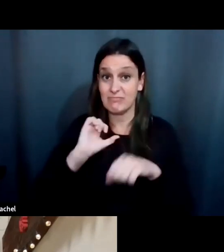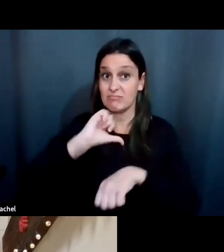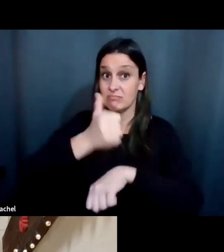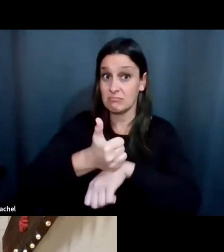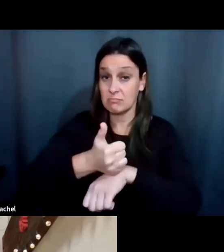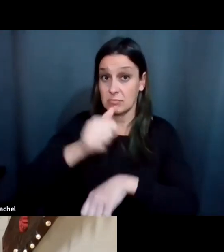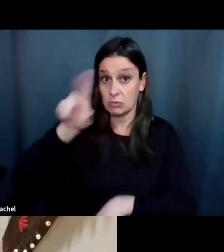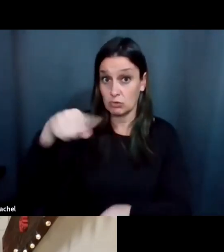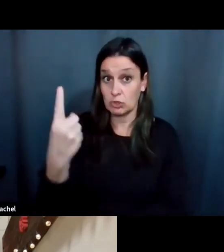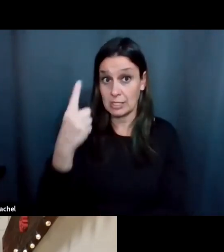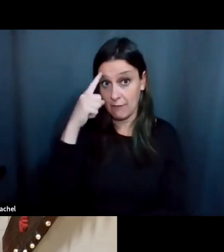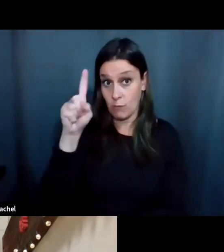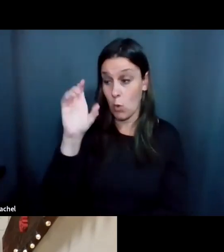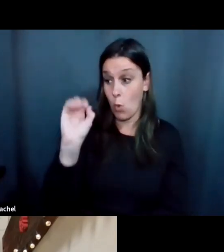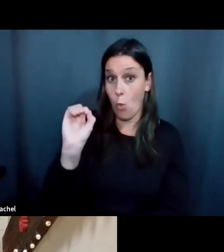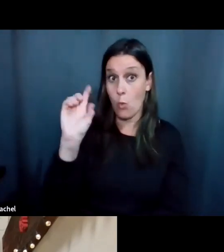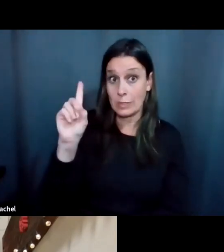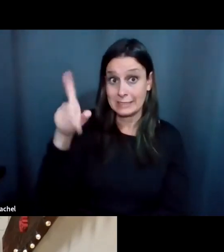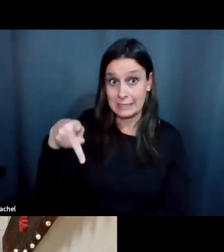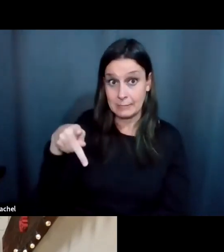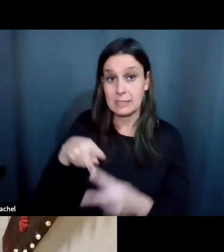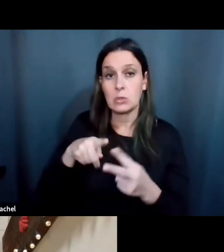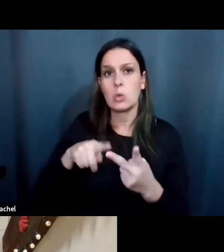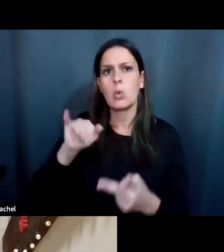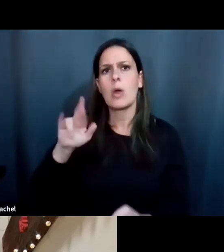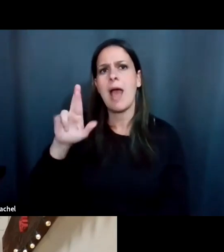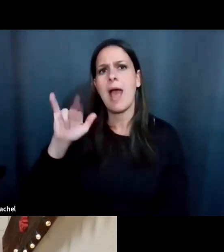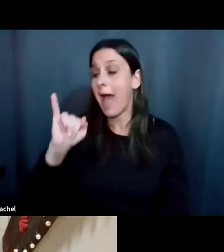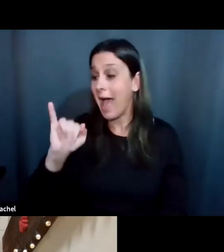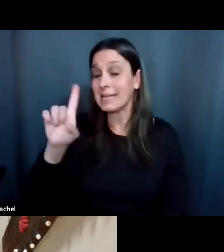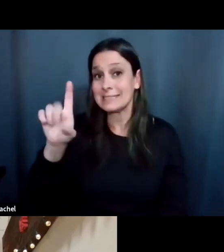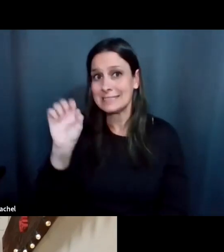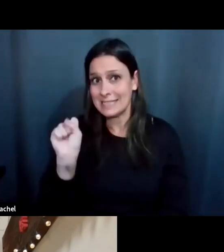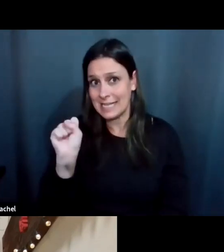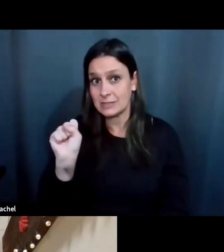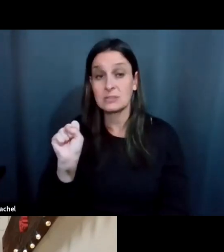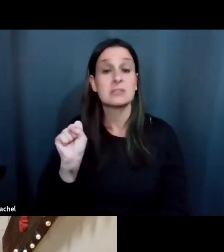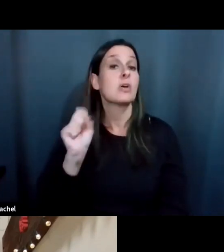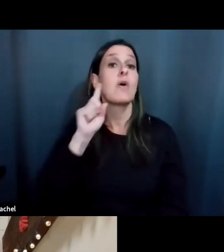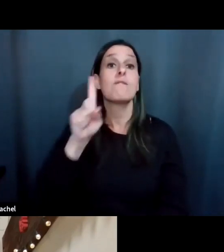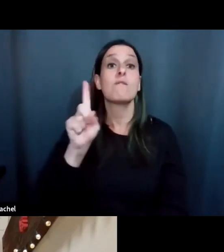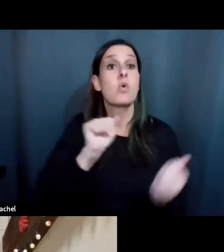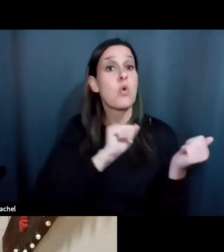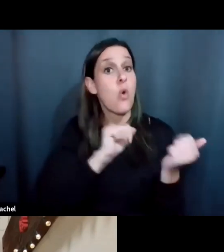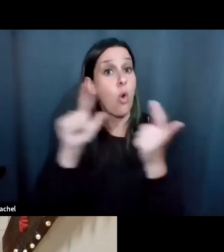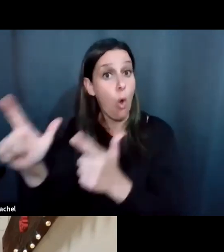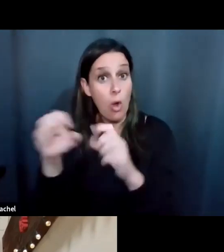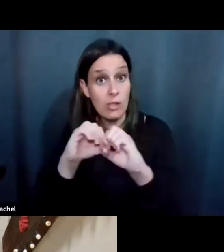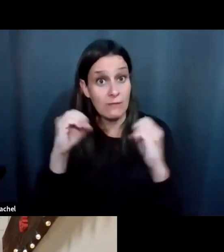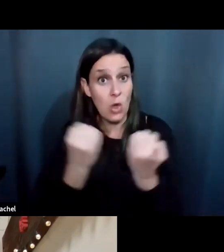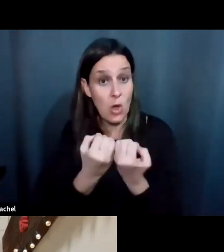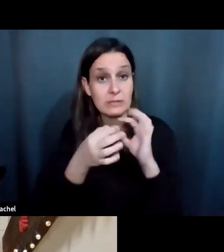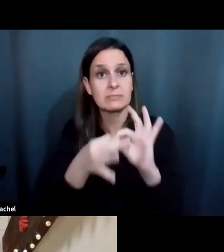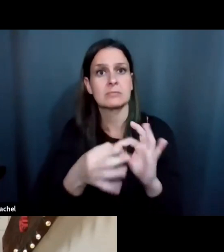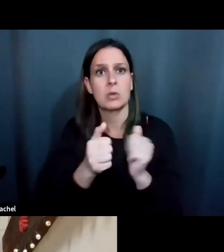ODP or IDS. Is it for all of the offices that cover